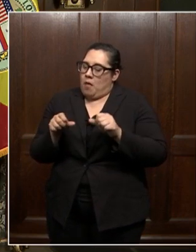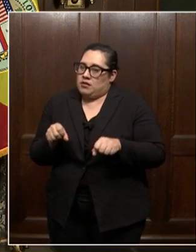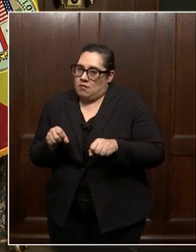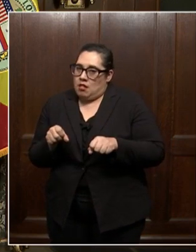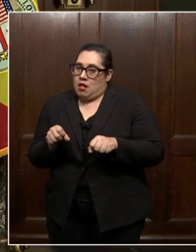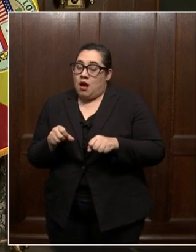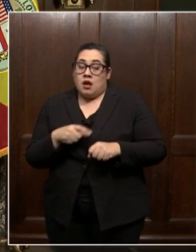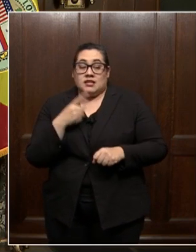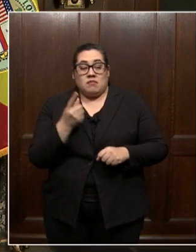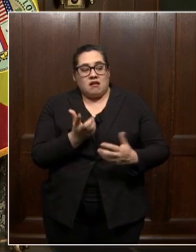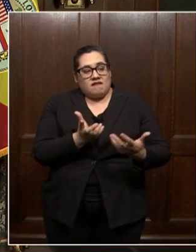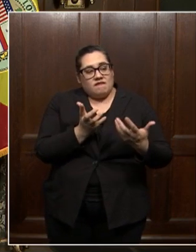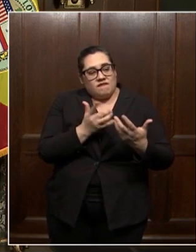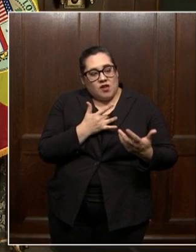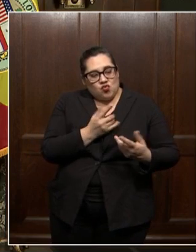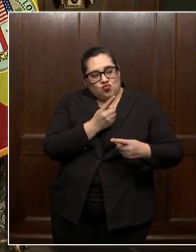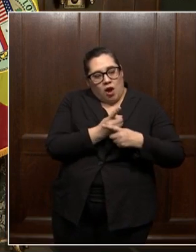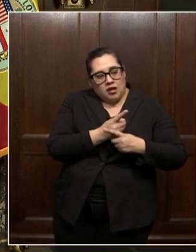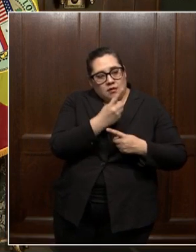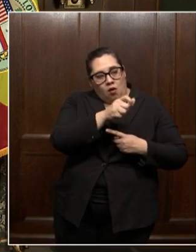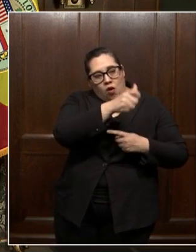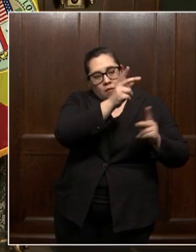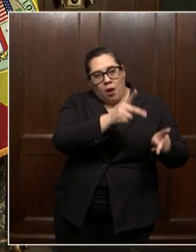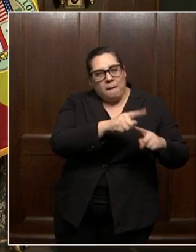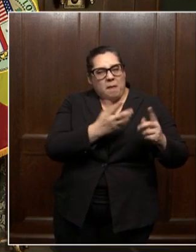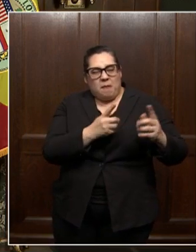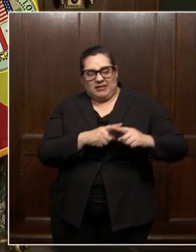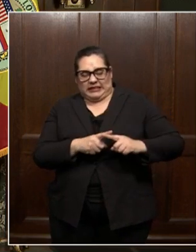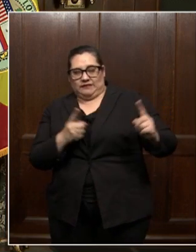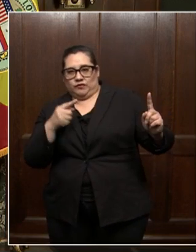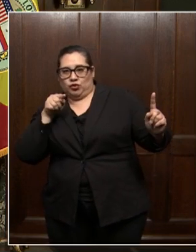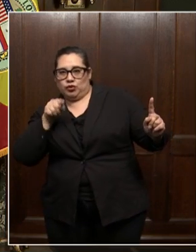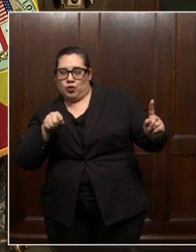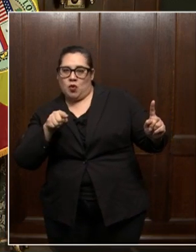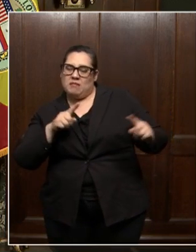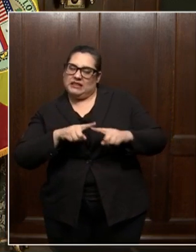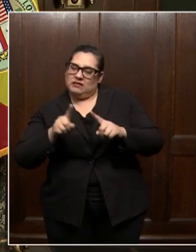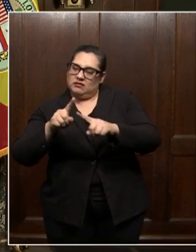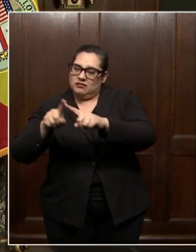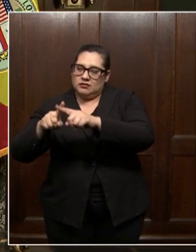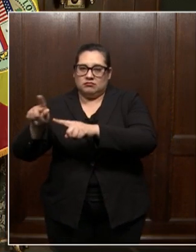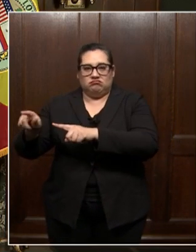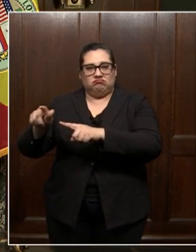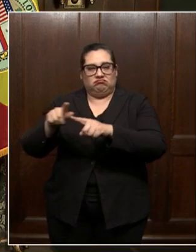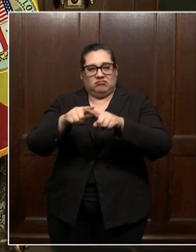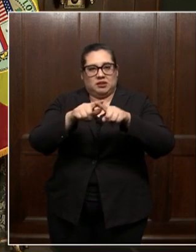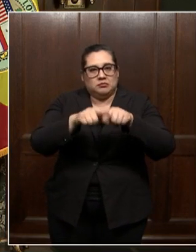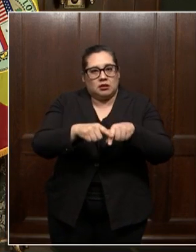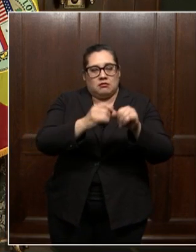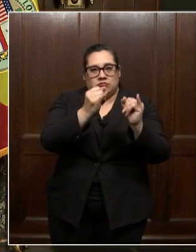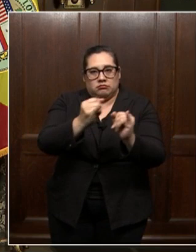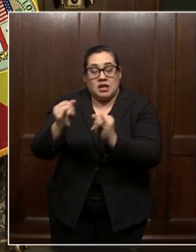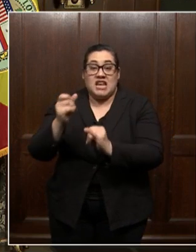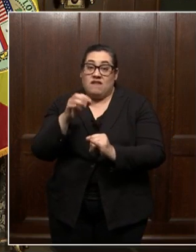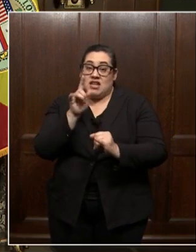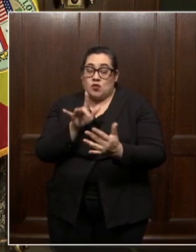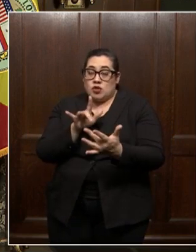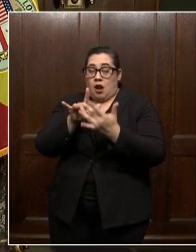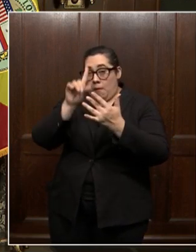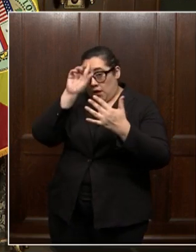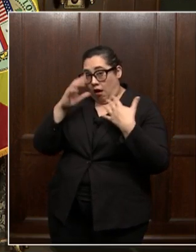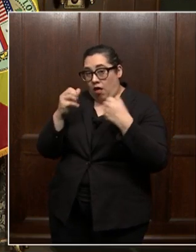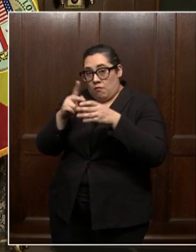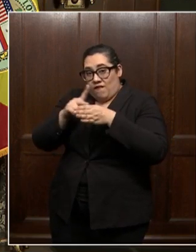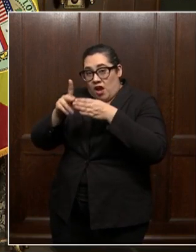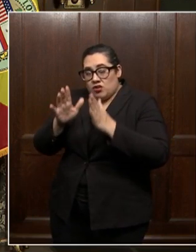for someone else might look different for you. And if you need to reach out to a mental health professional, reach out, whether it's for yourself as an